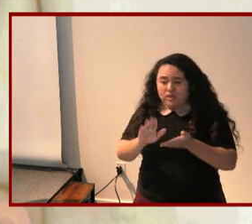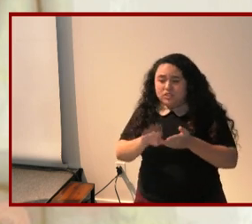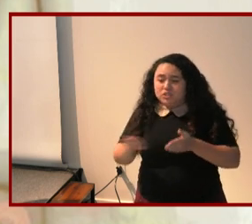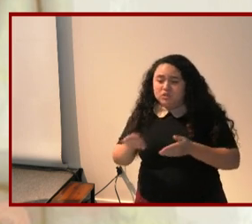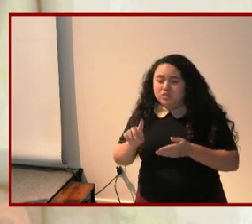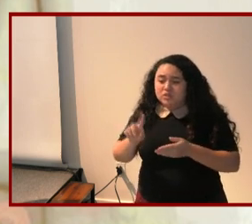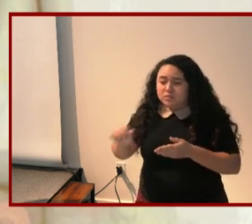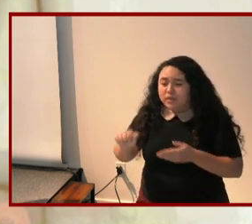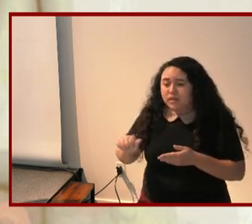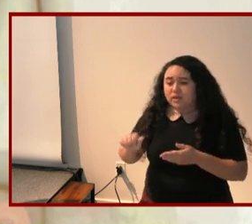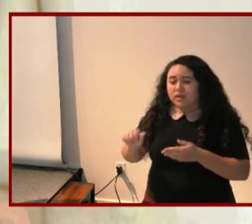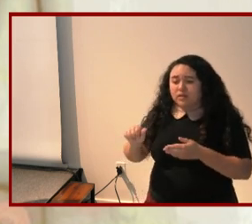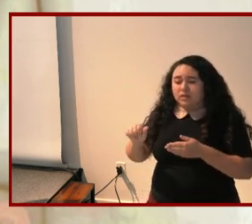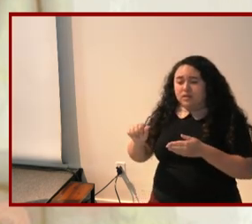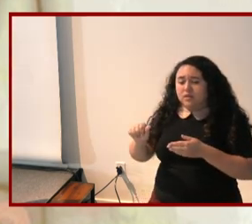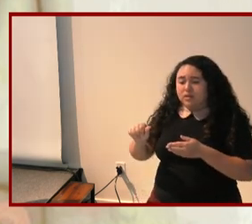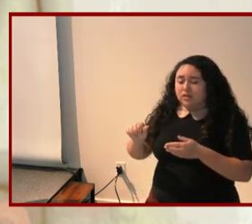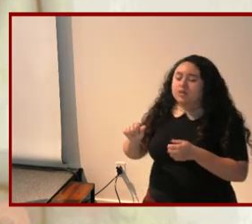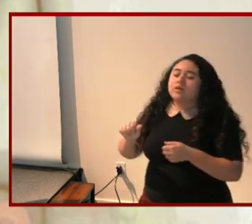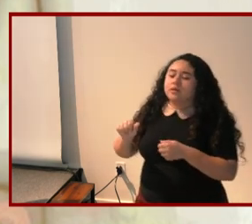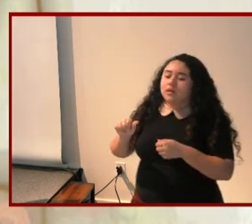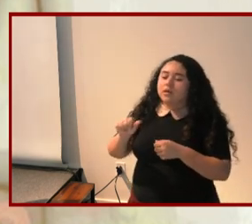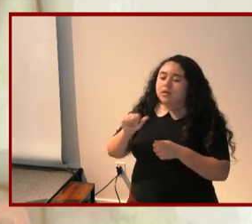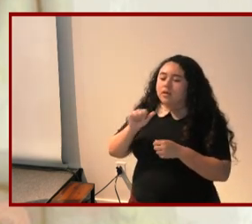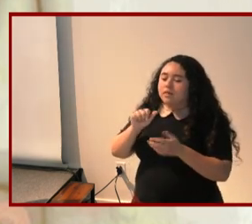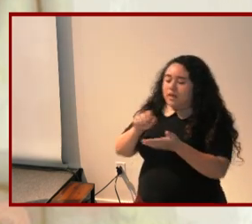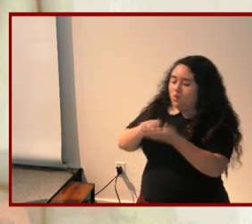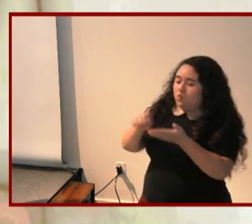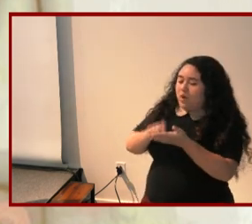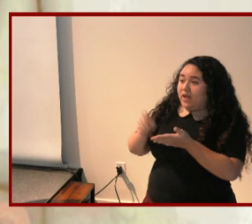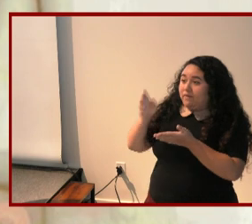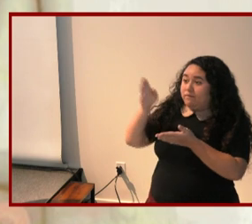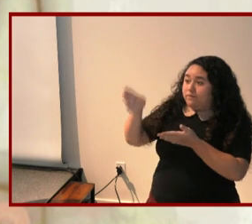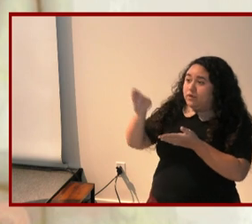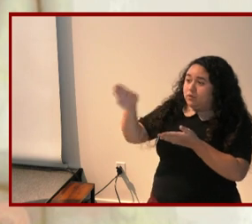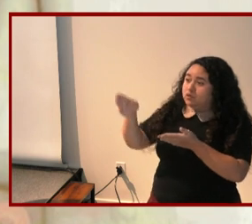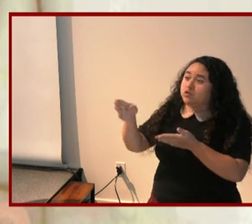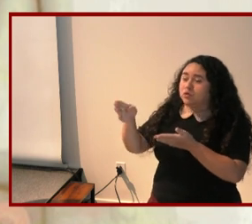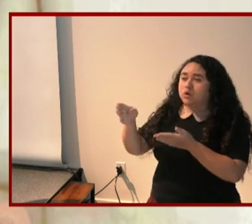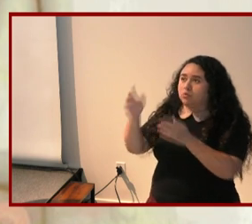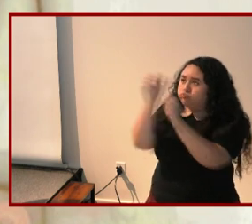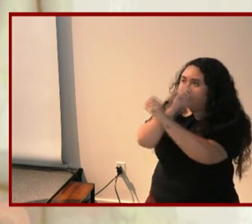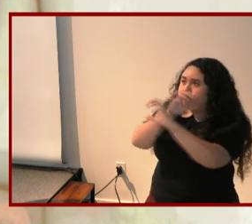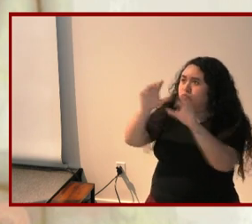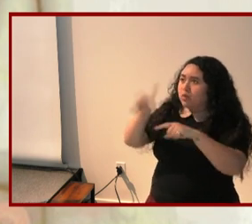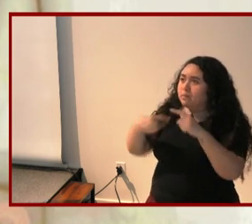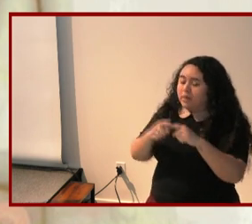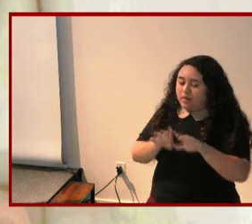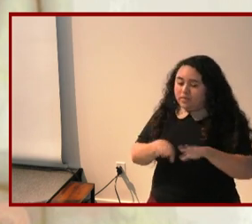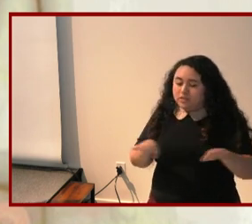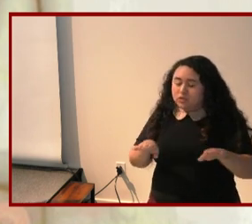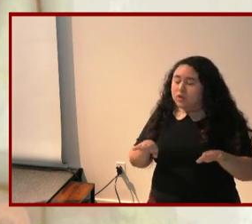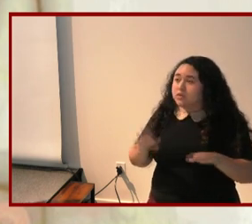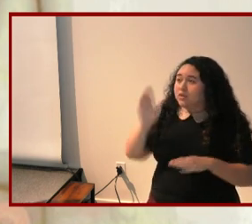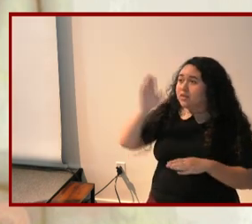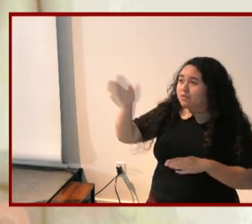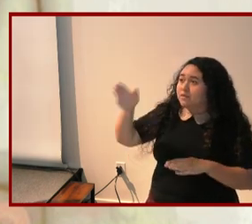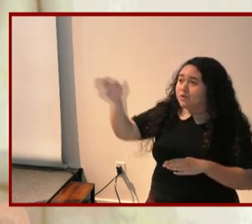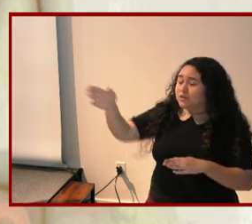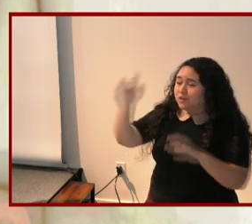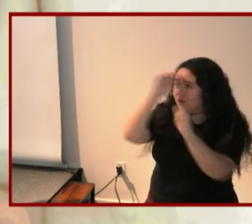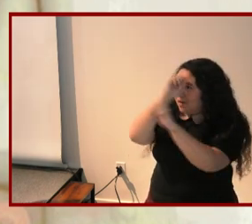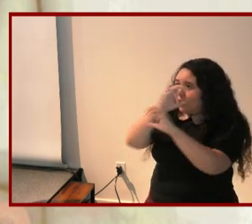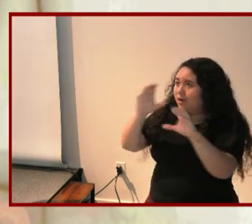-disabled adulthoods rather they tend to write futures about their children wherein the children do adulthood